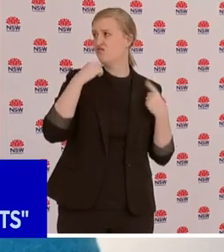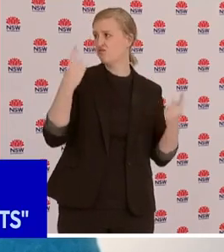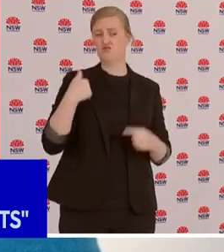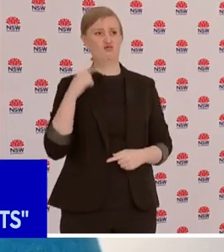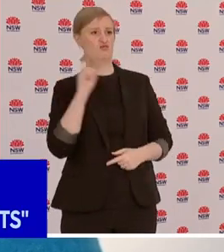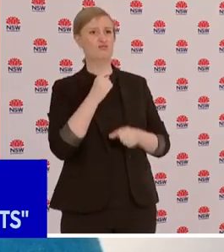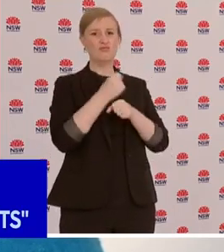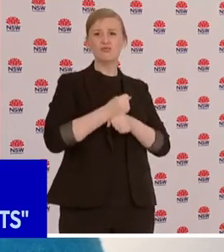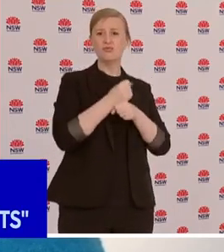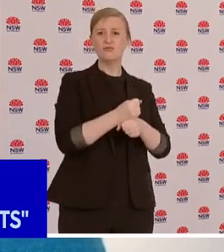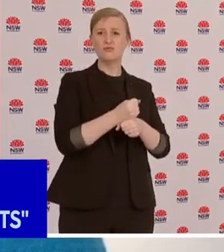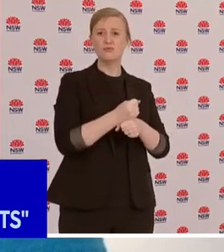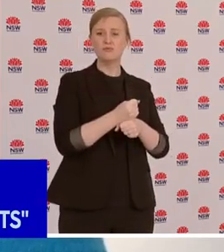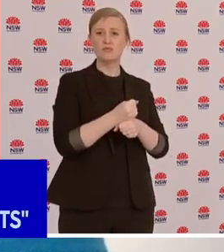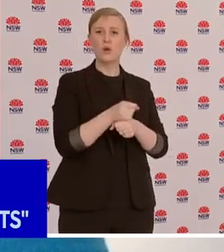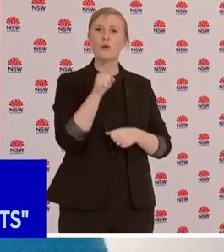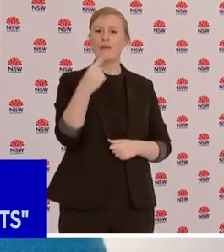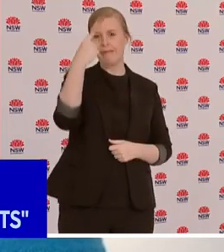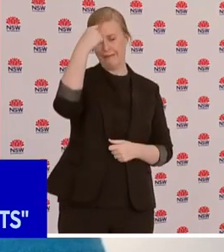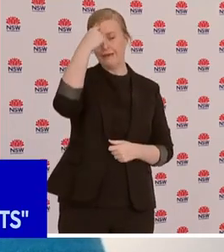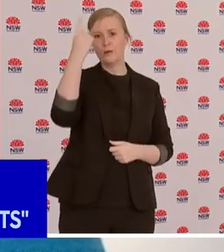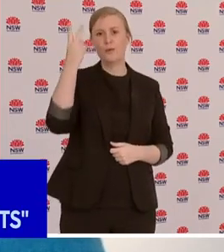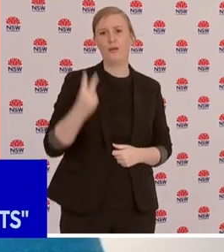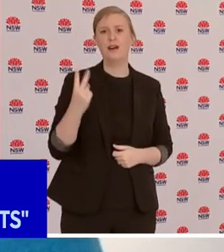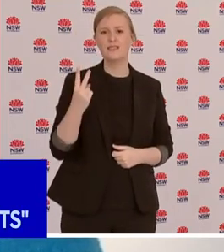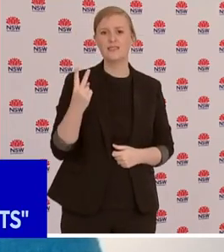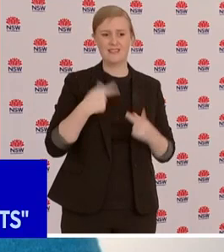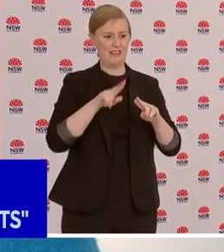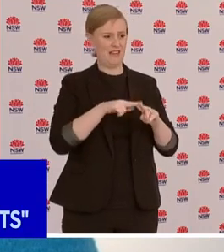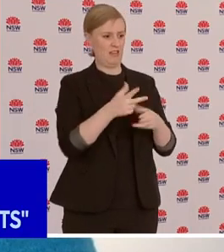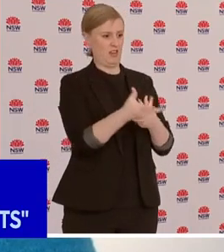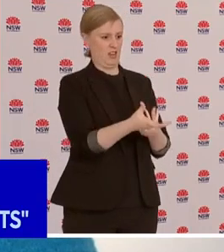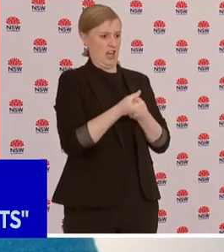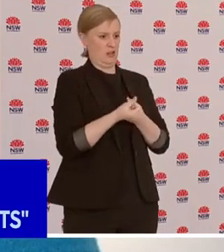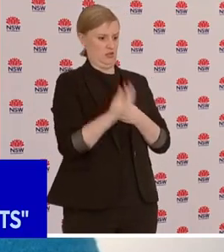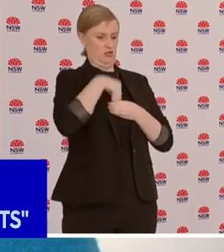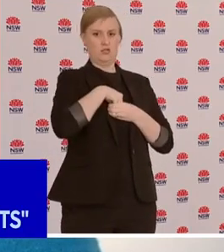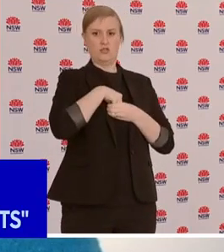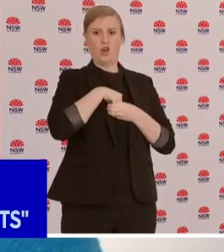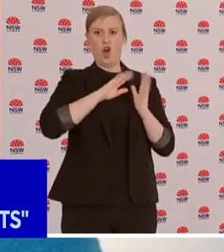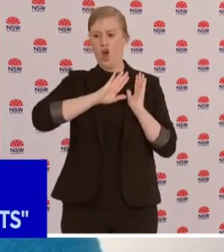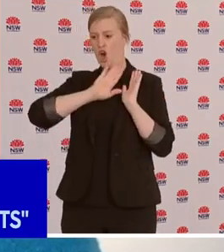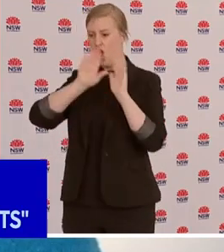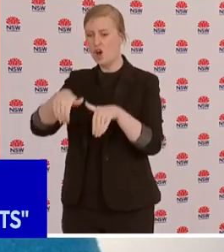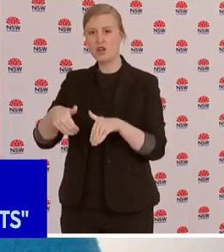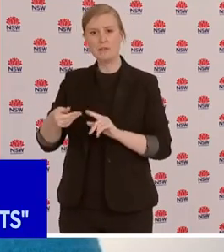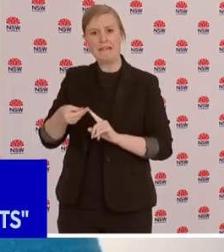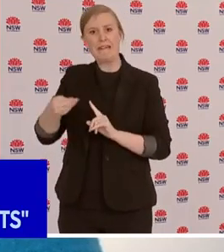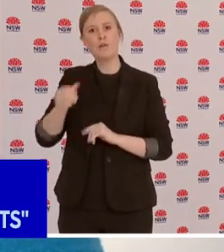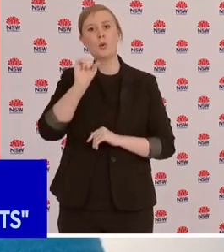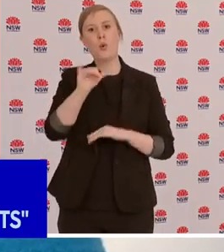they feel if they went home in their day-to-day life and gave the disease to their loved ones? And as we've seen tragically overnight,